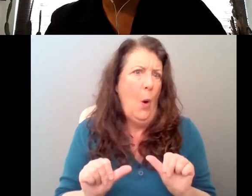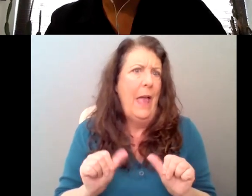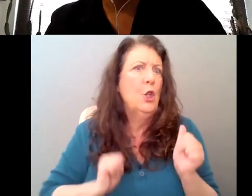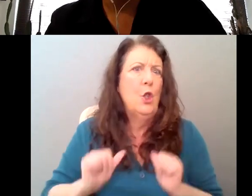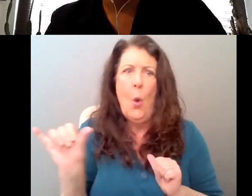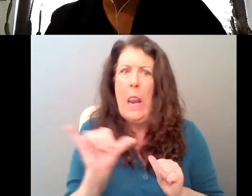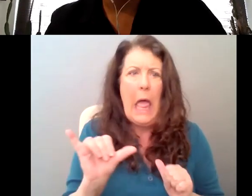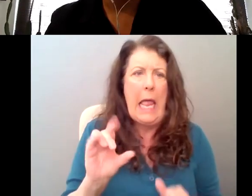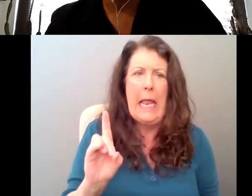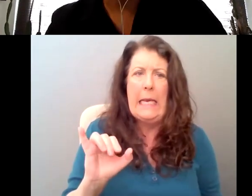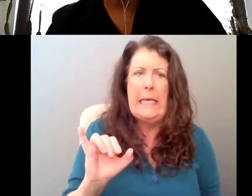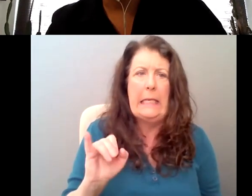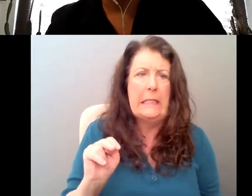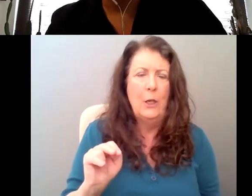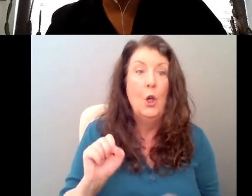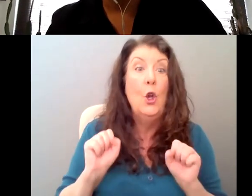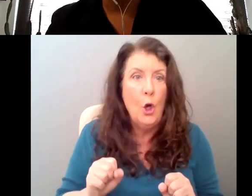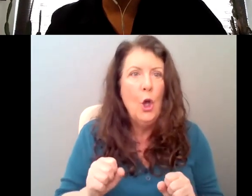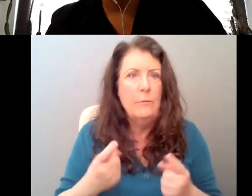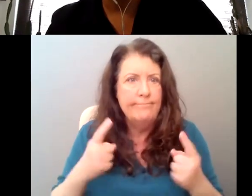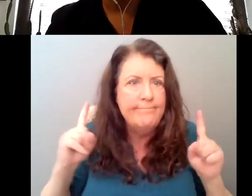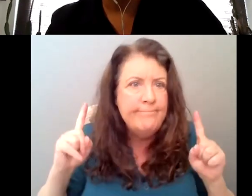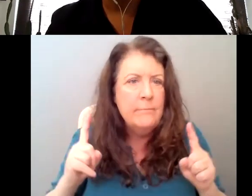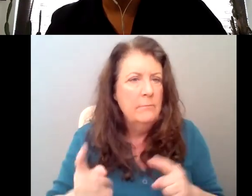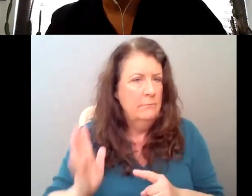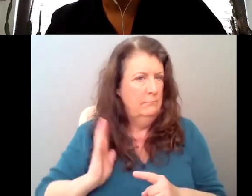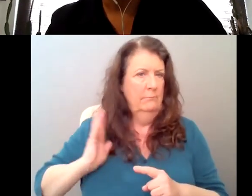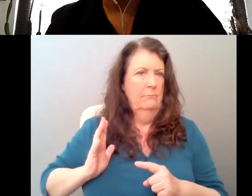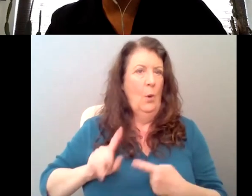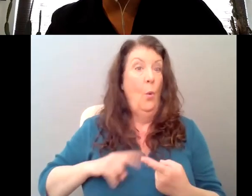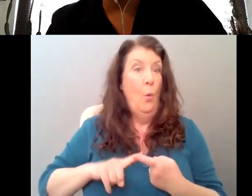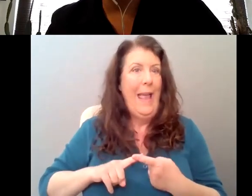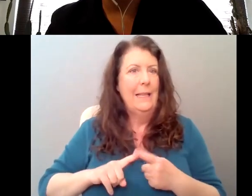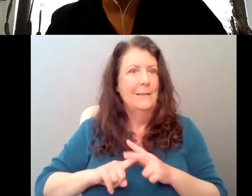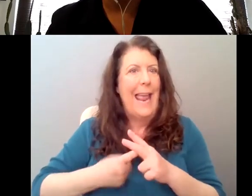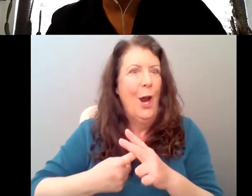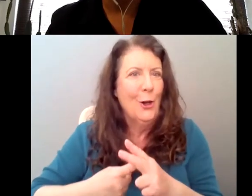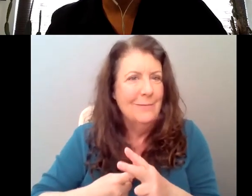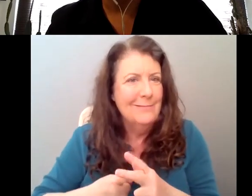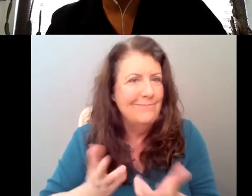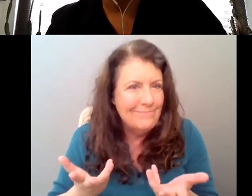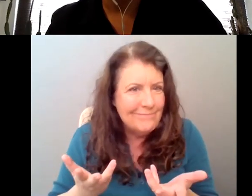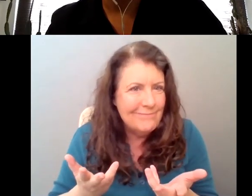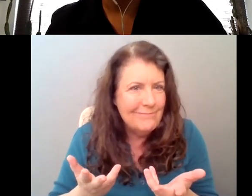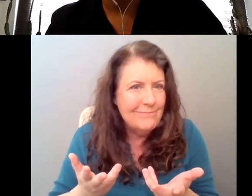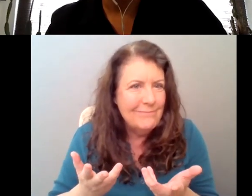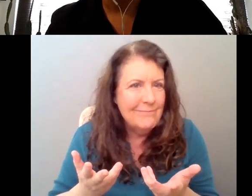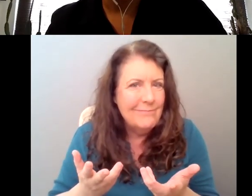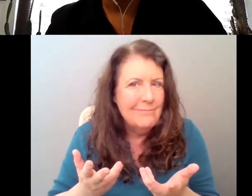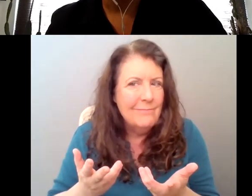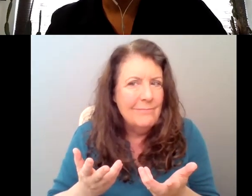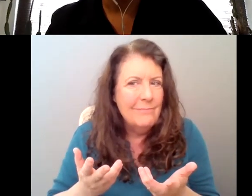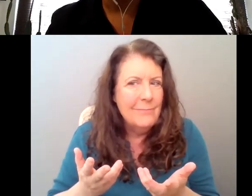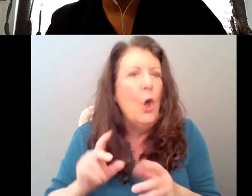before, you know, basically when it, when it aired. And, you know, that